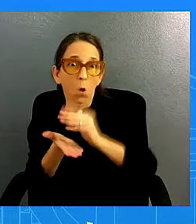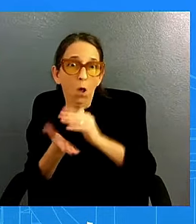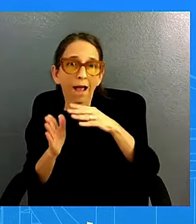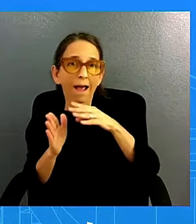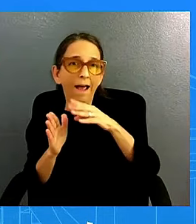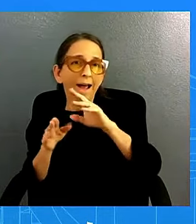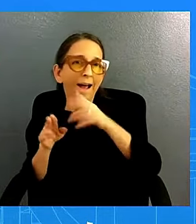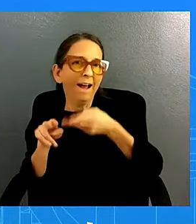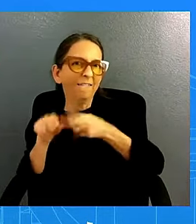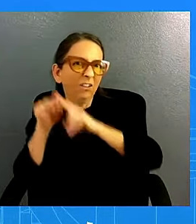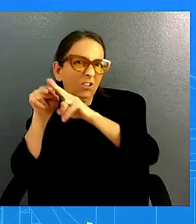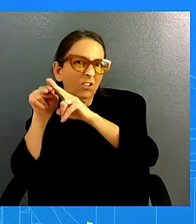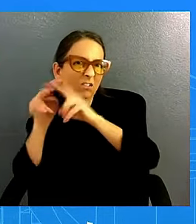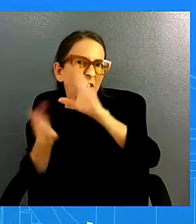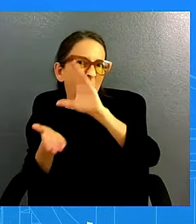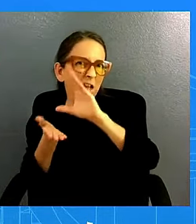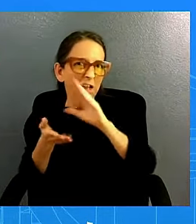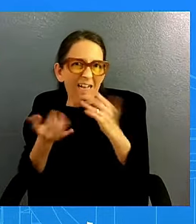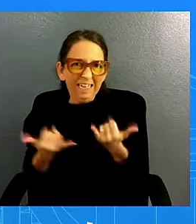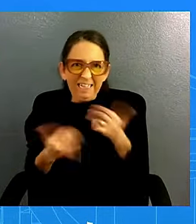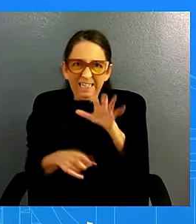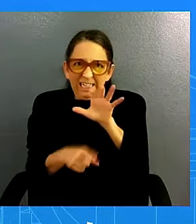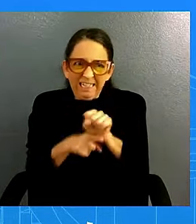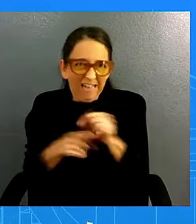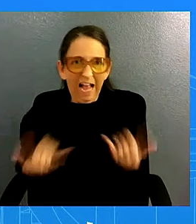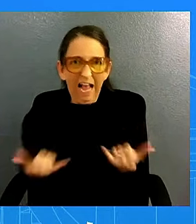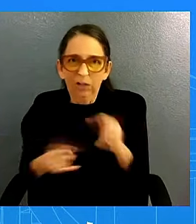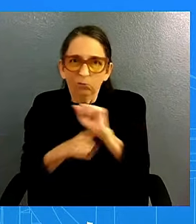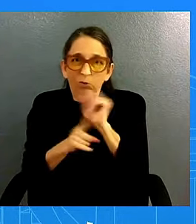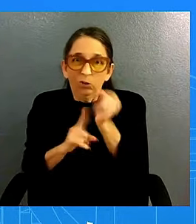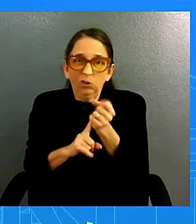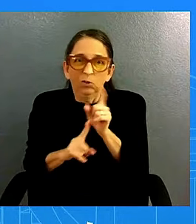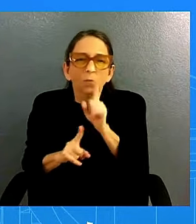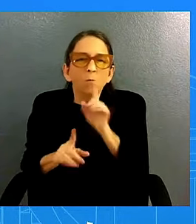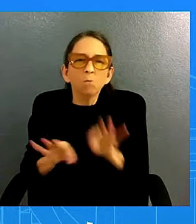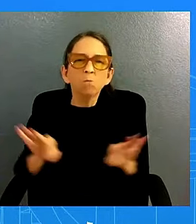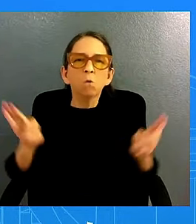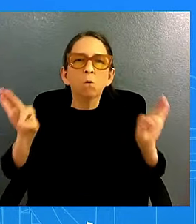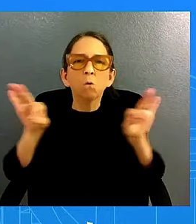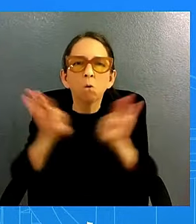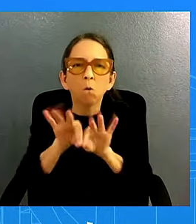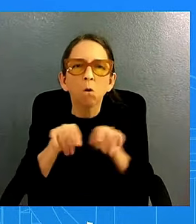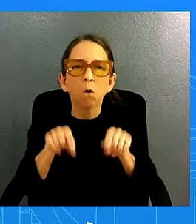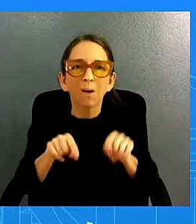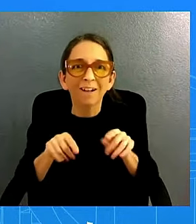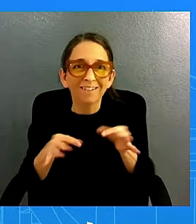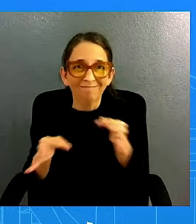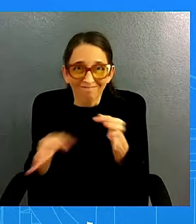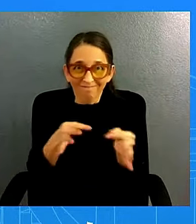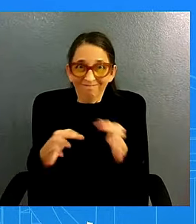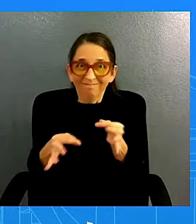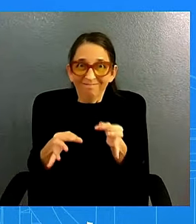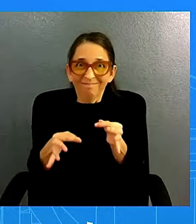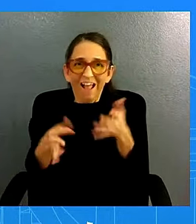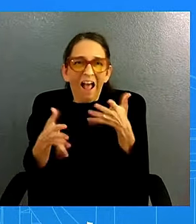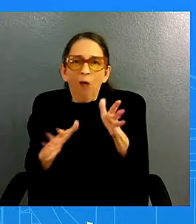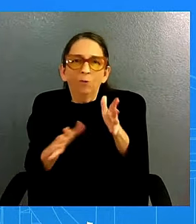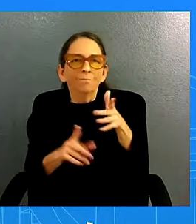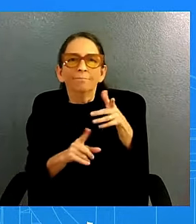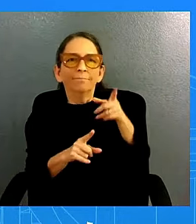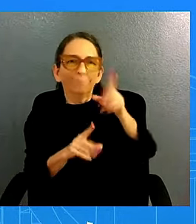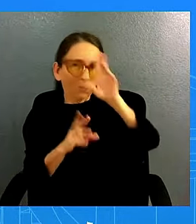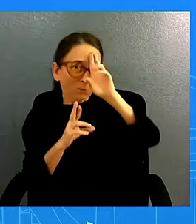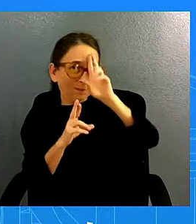think that's actually an important part of this explanation one of them we already talked about by respecting the independence of the federal reserve